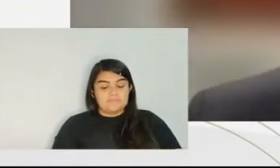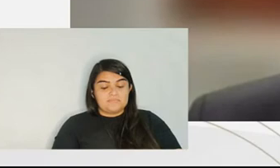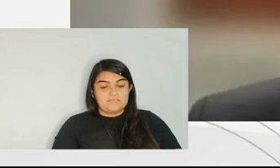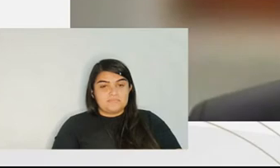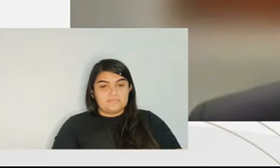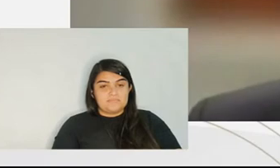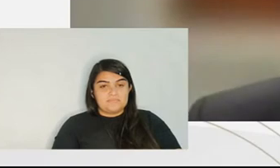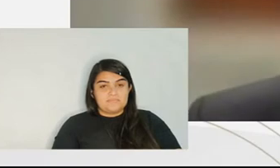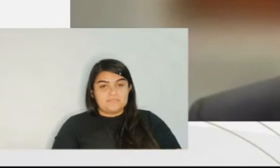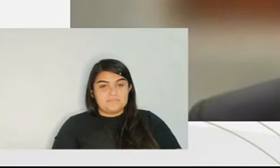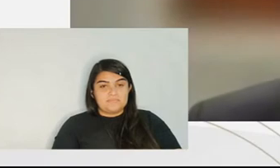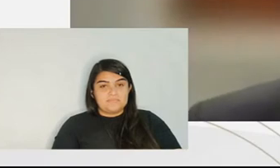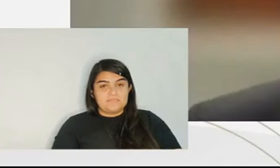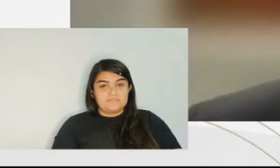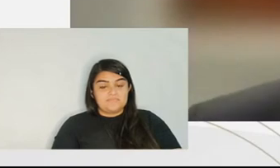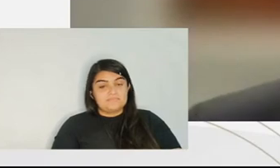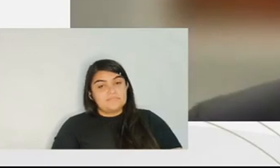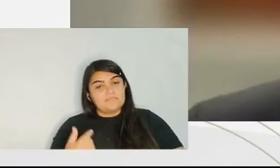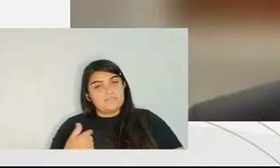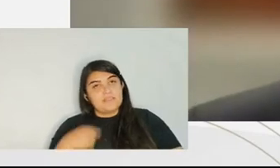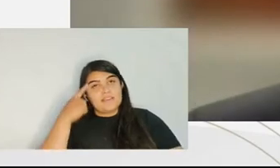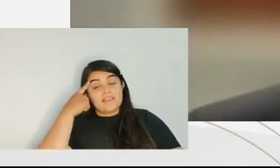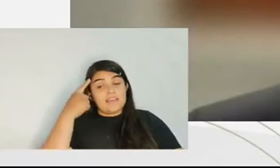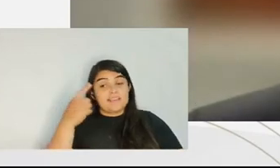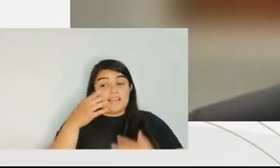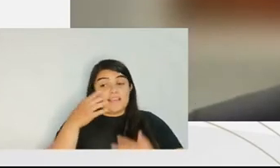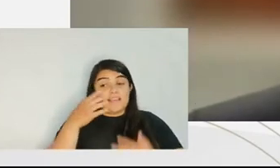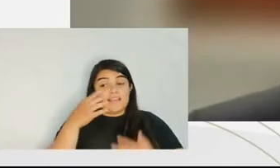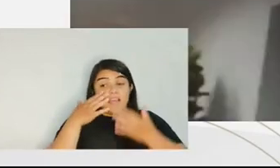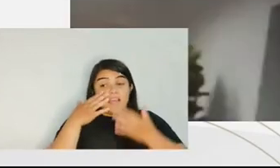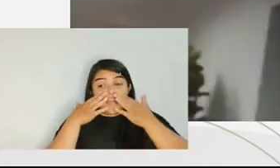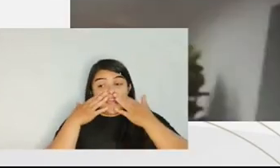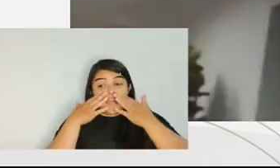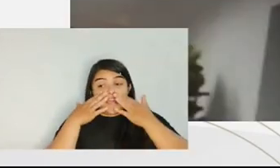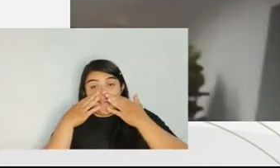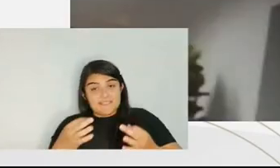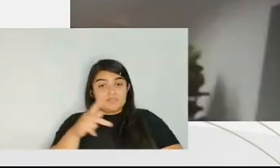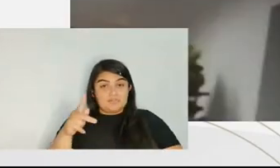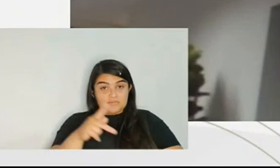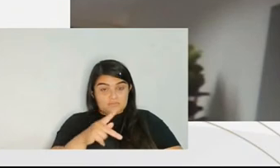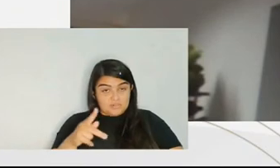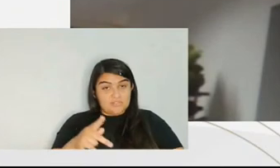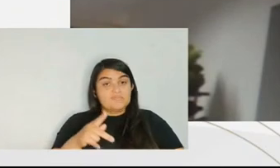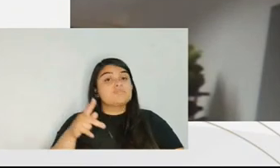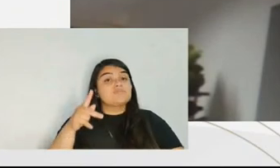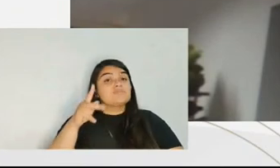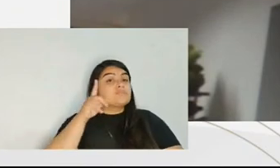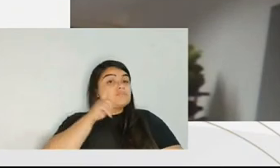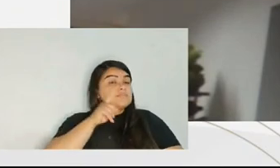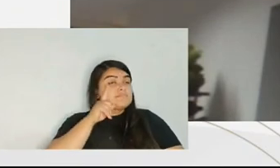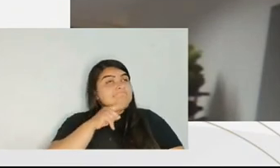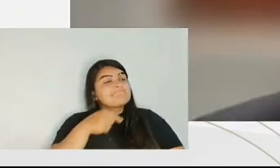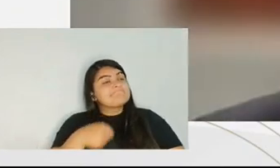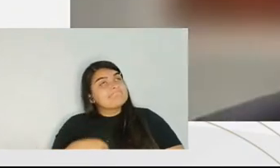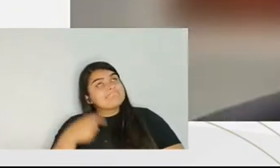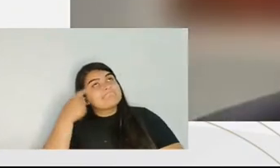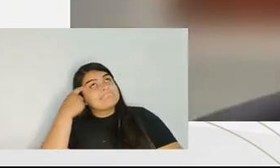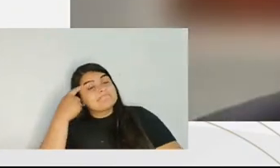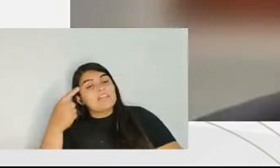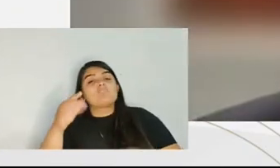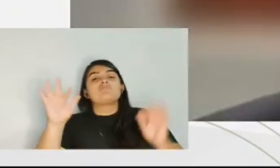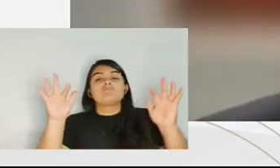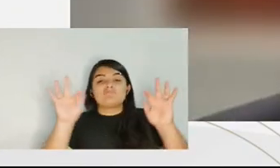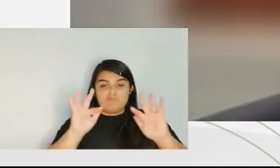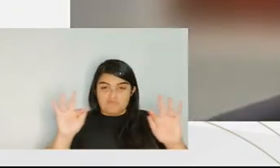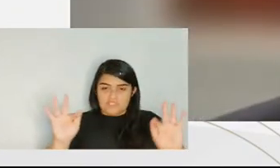I studied in Stanford. So I salute you, Professor Fisher. I was paying attention very closely